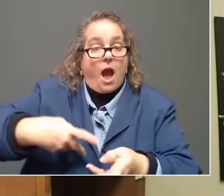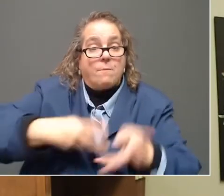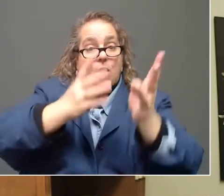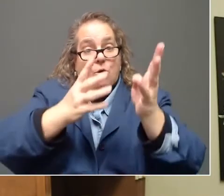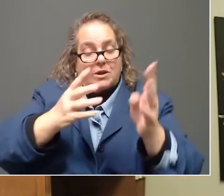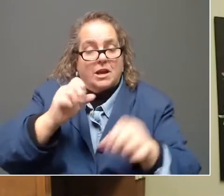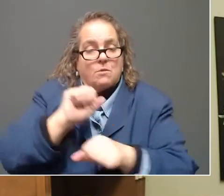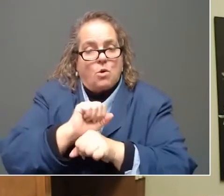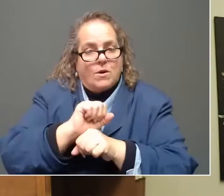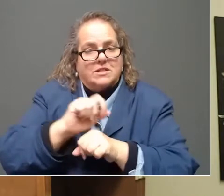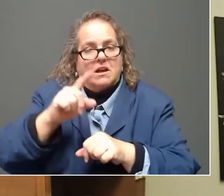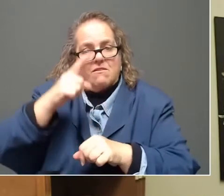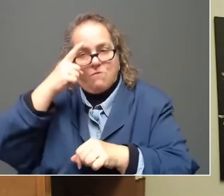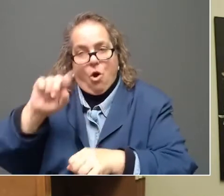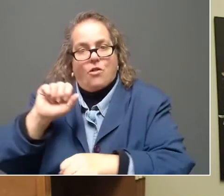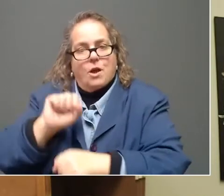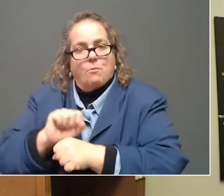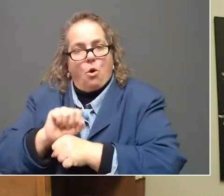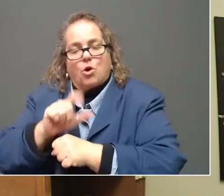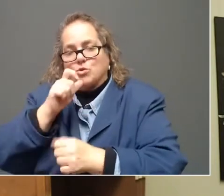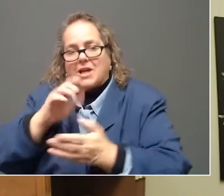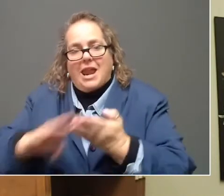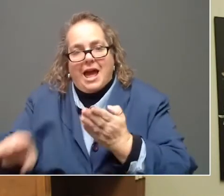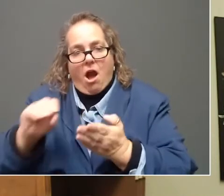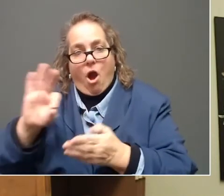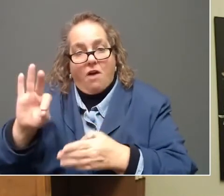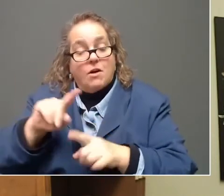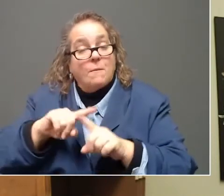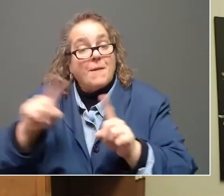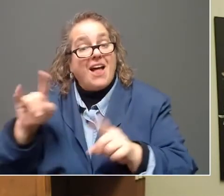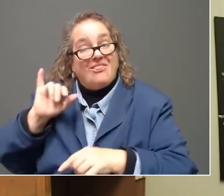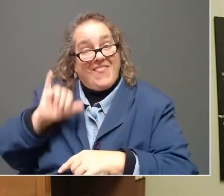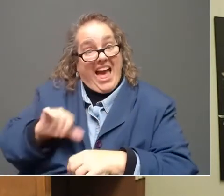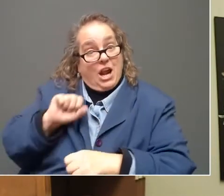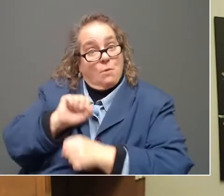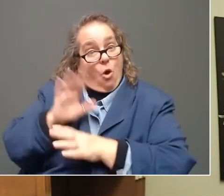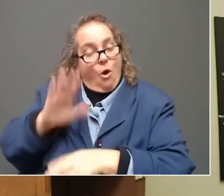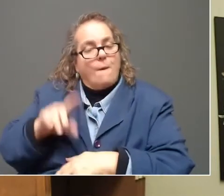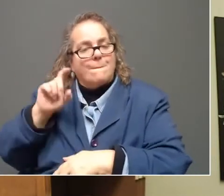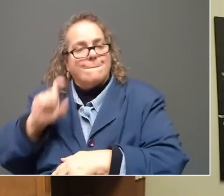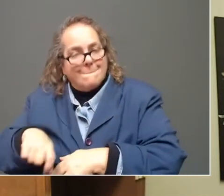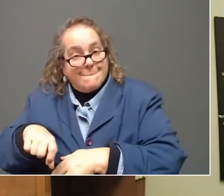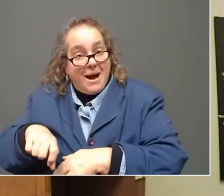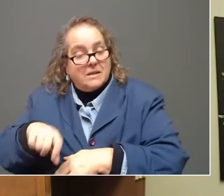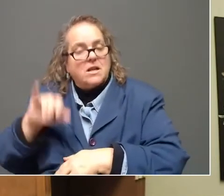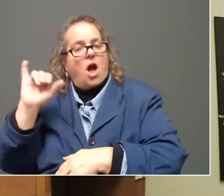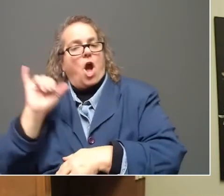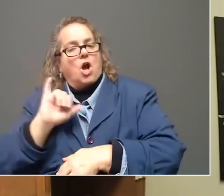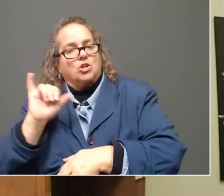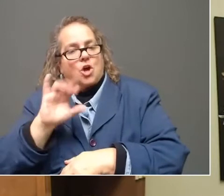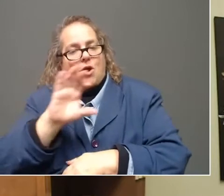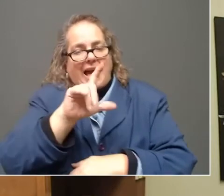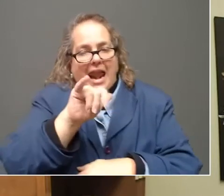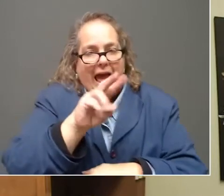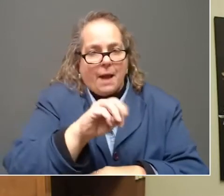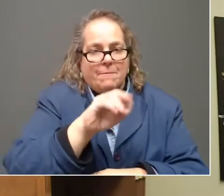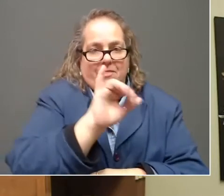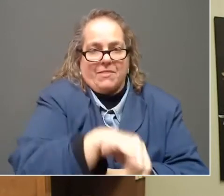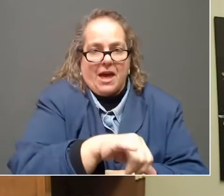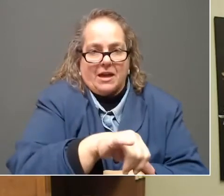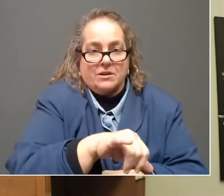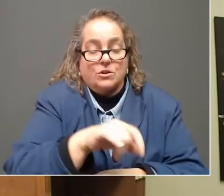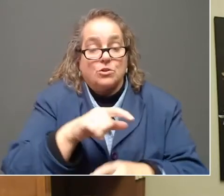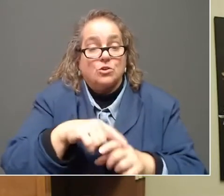has to go in and claim that claim. Early on, in an effort to get benefits out faster, we were